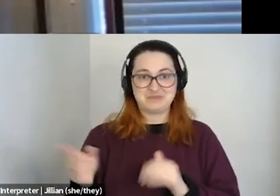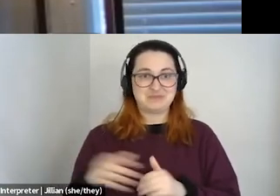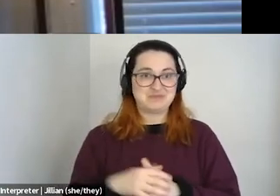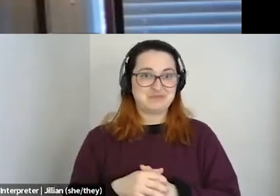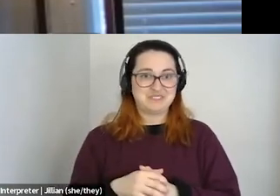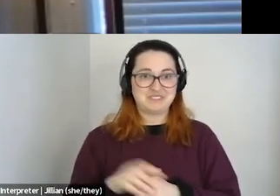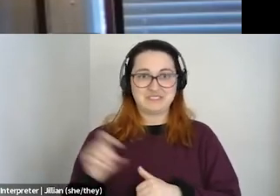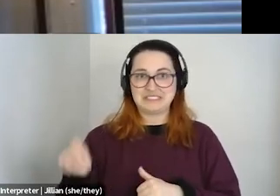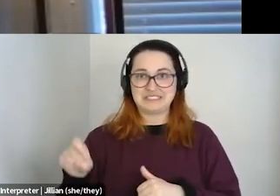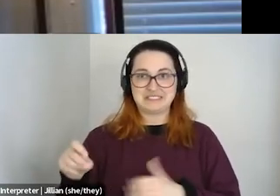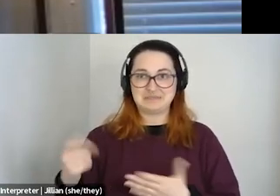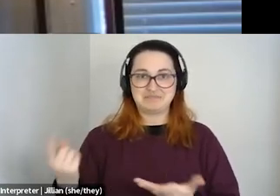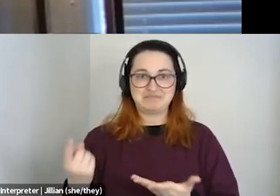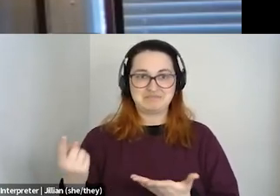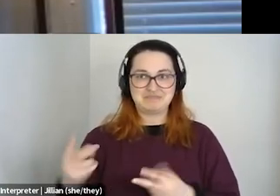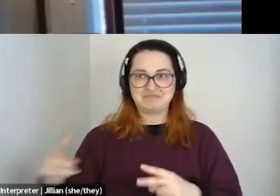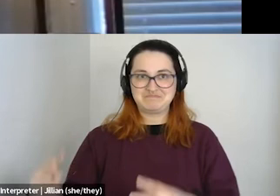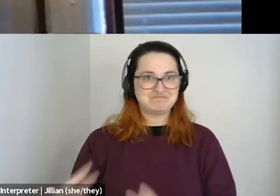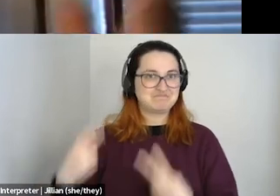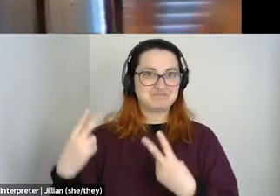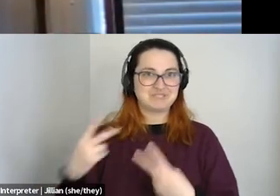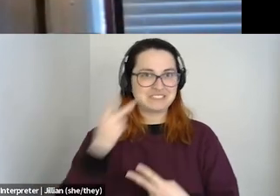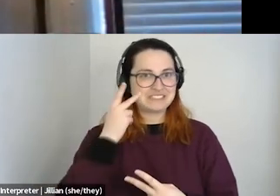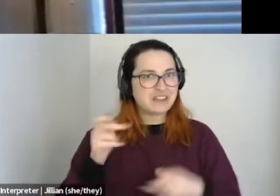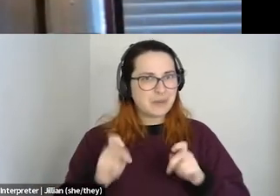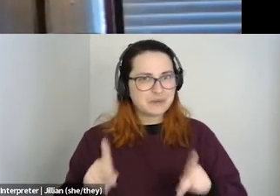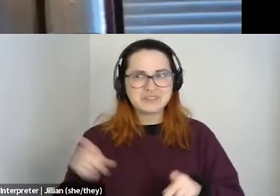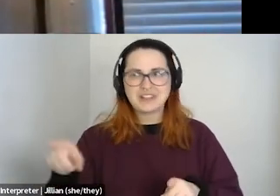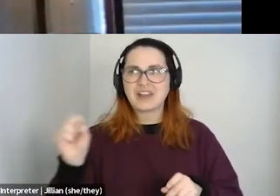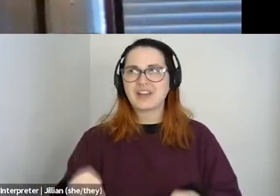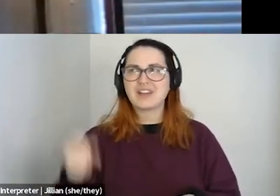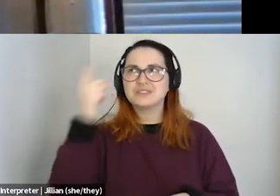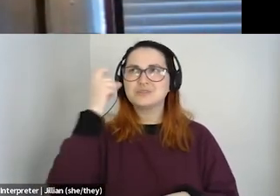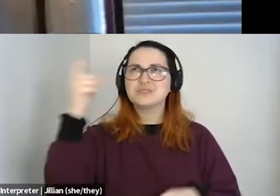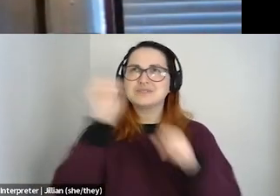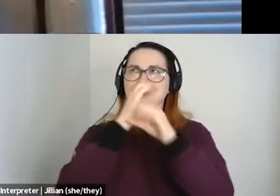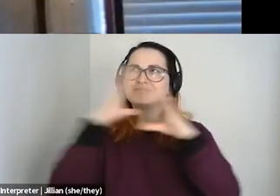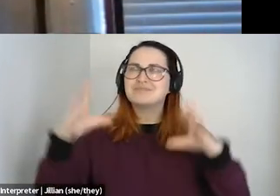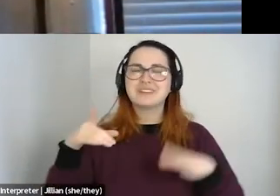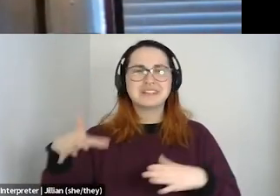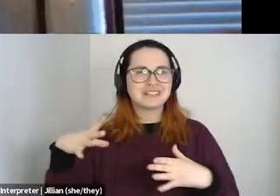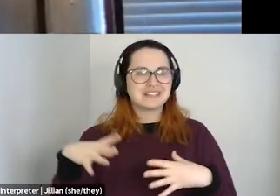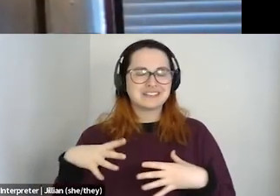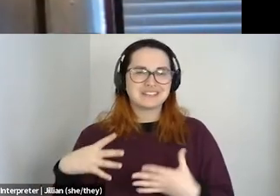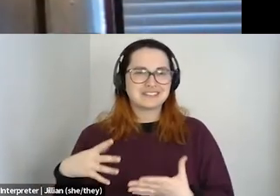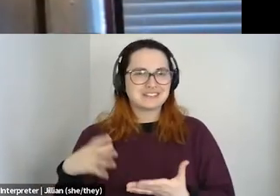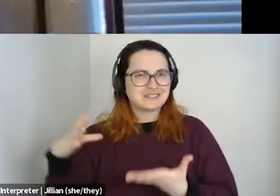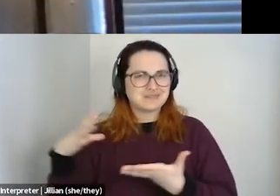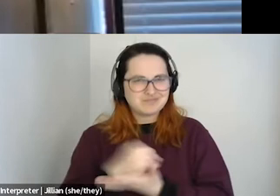see opportunities so they can dream of what they deserve, which is only